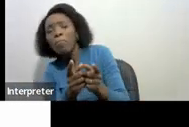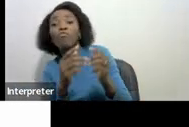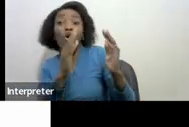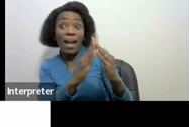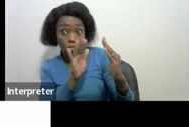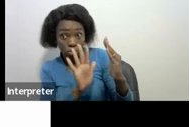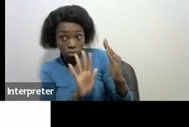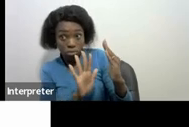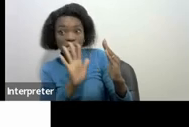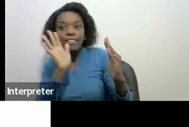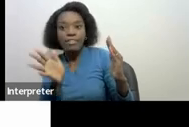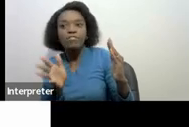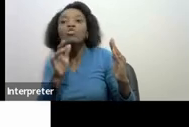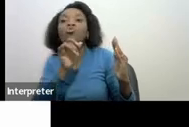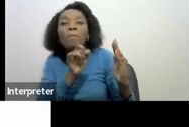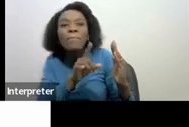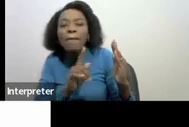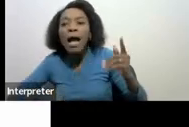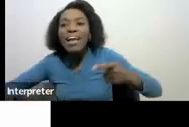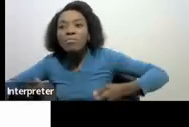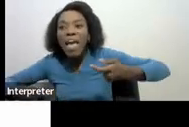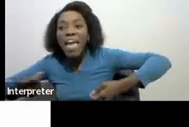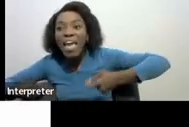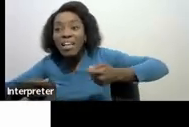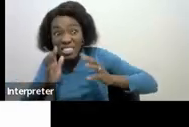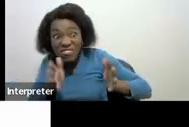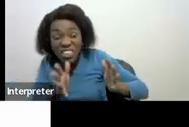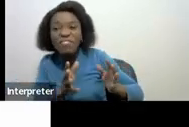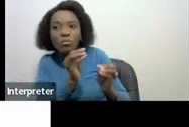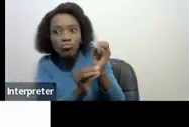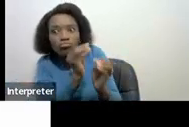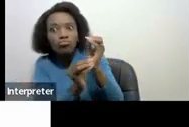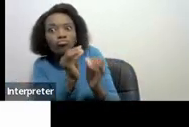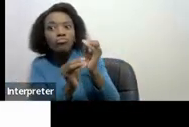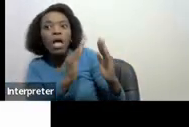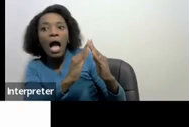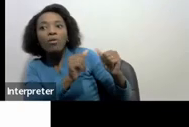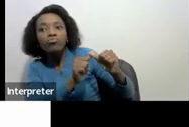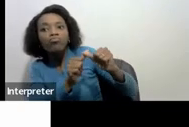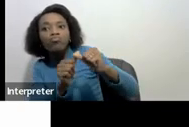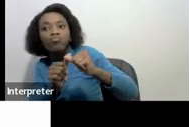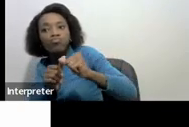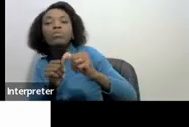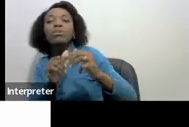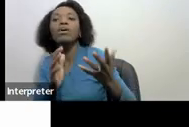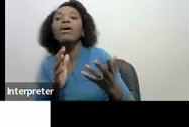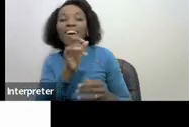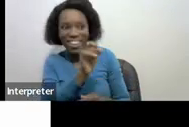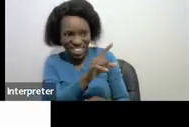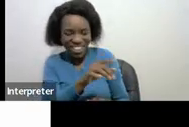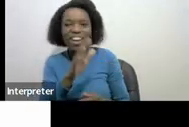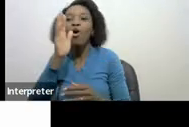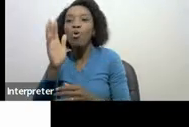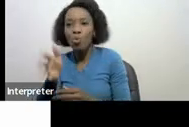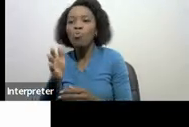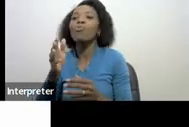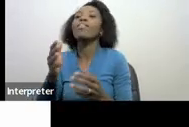house all those expenses which you've incurred when you're doing the repairing of your property they will also be part of your expenses